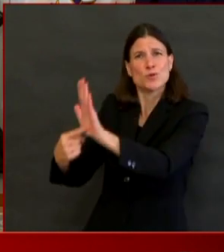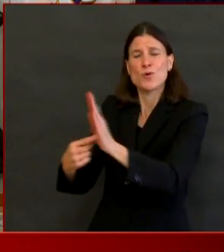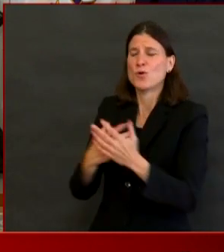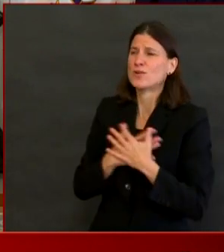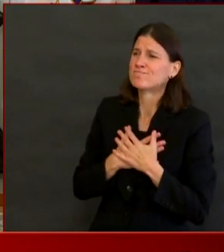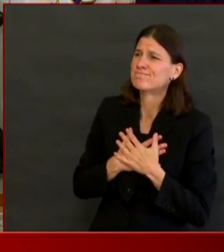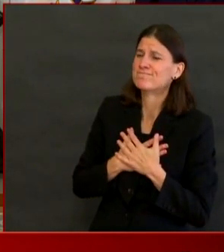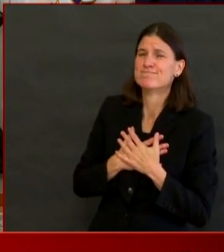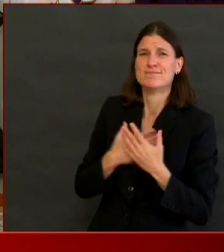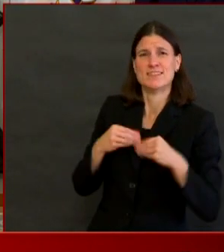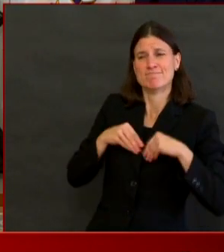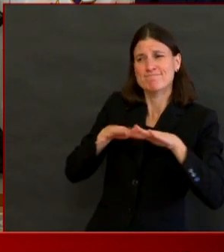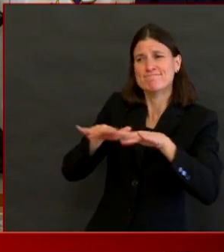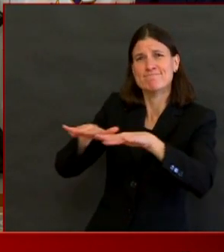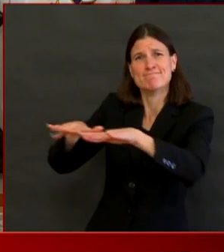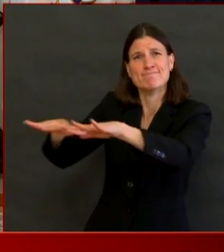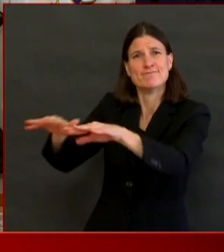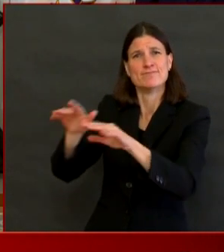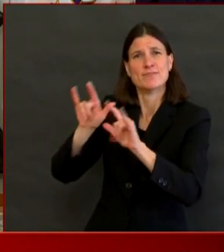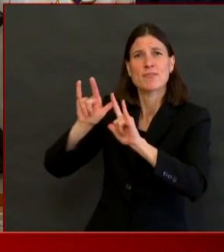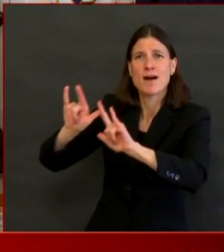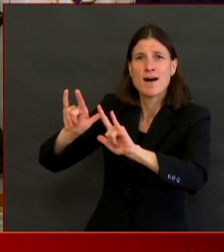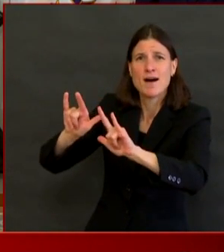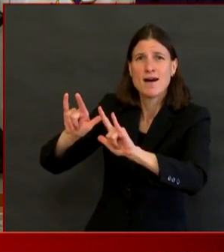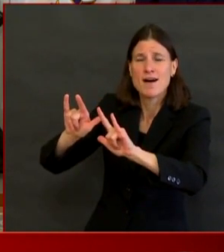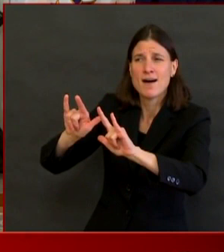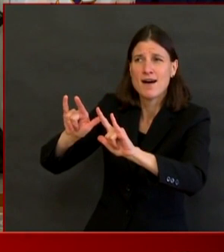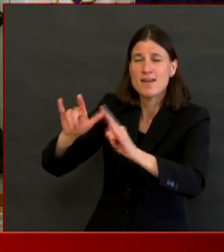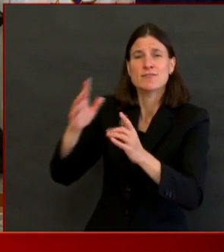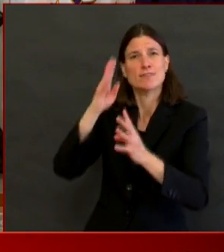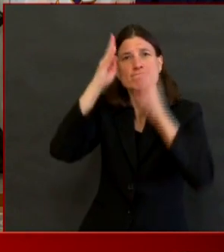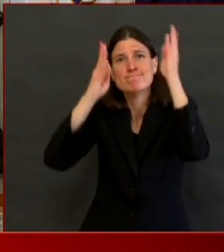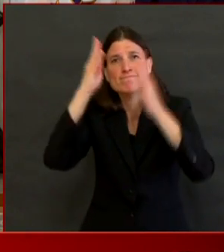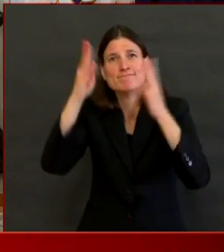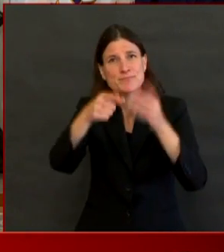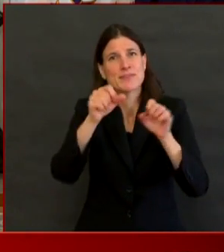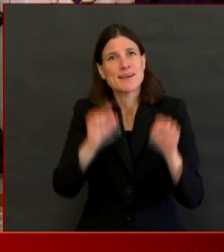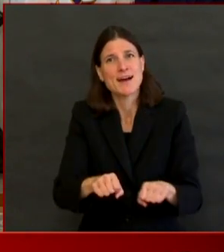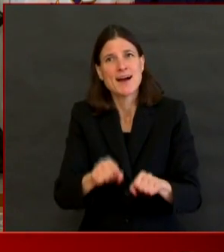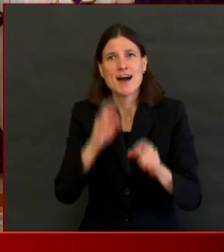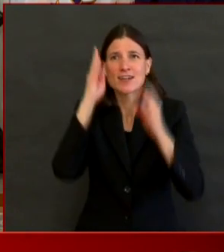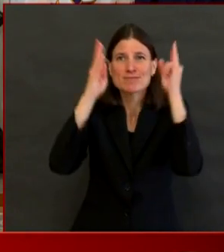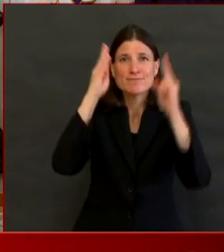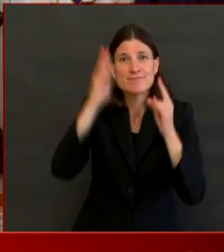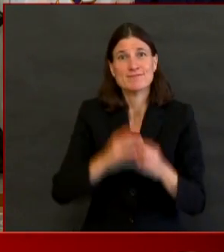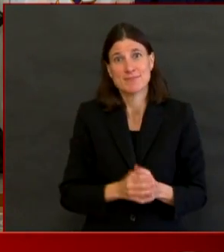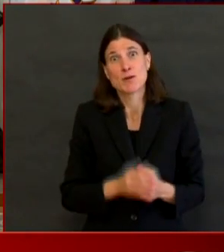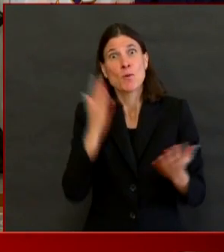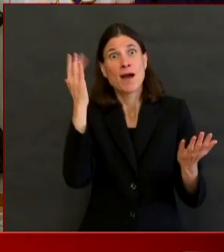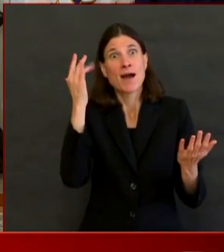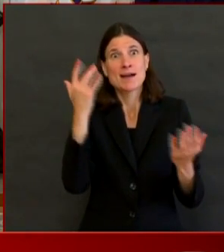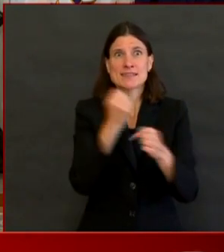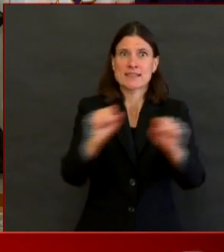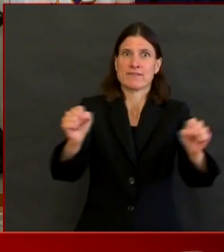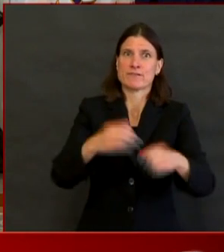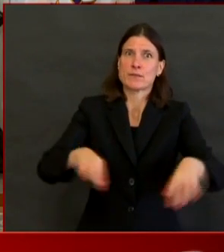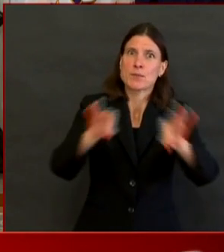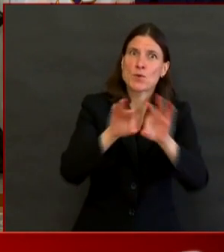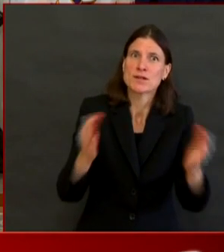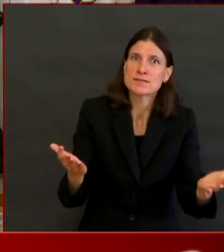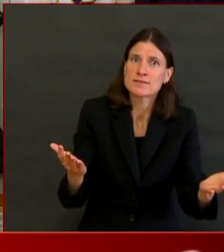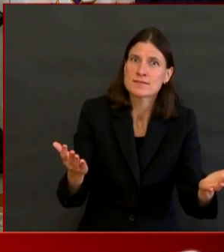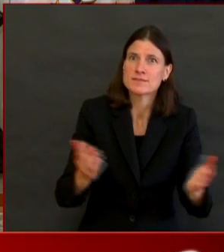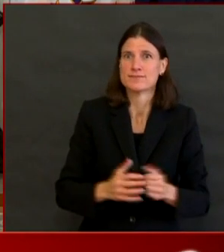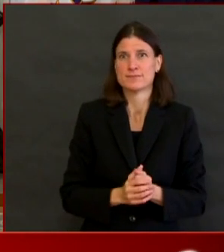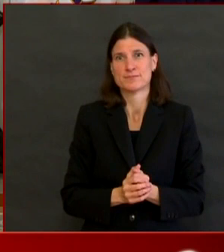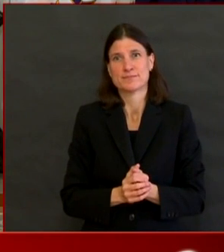everyone can be kept safe. You cannot do it in person. That also means cannot go to